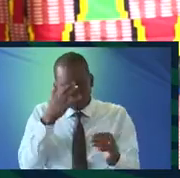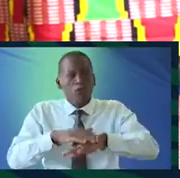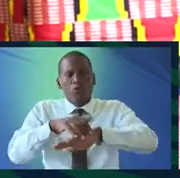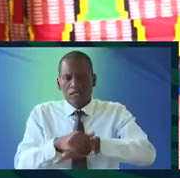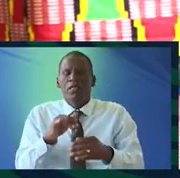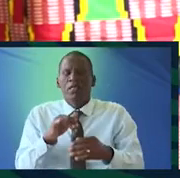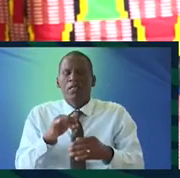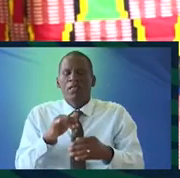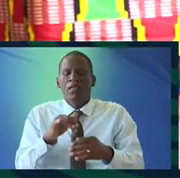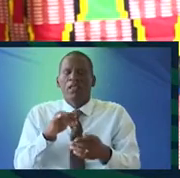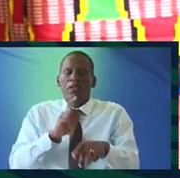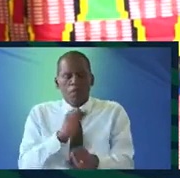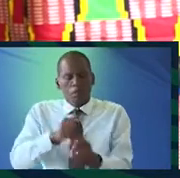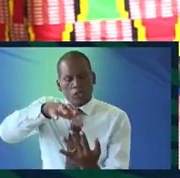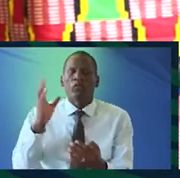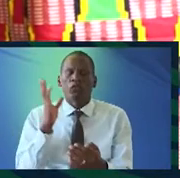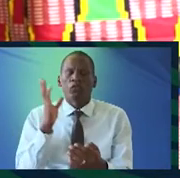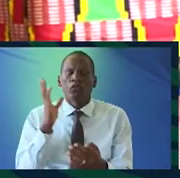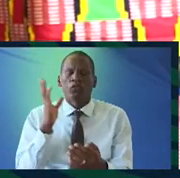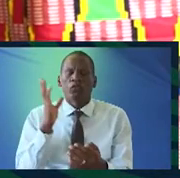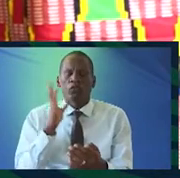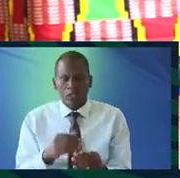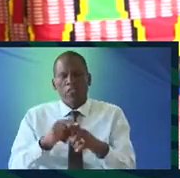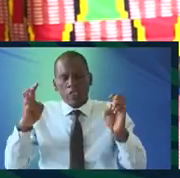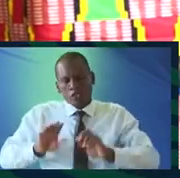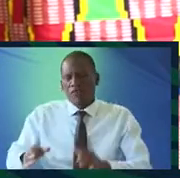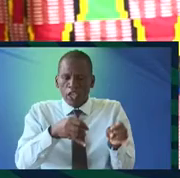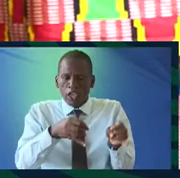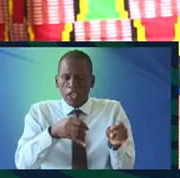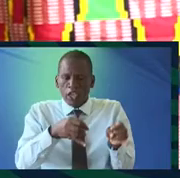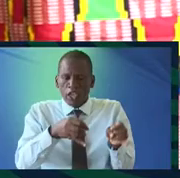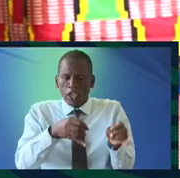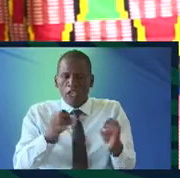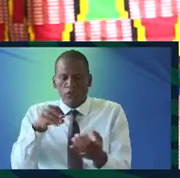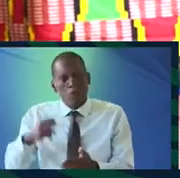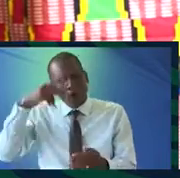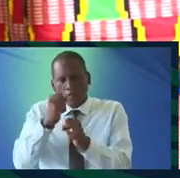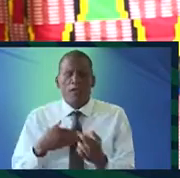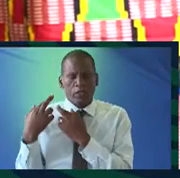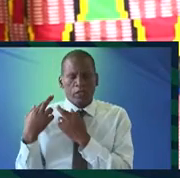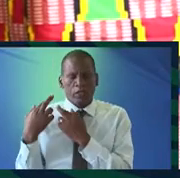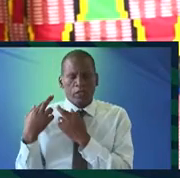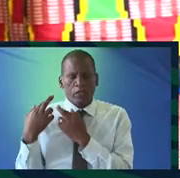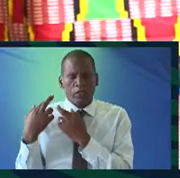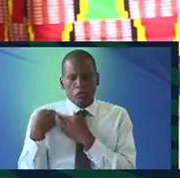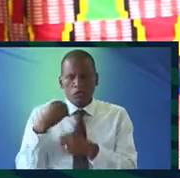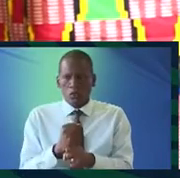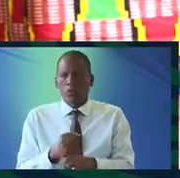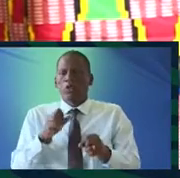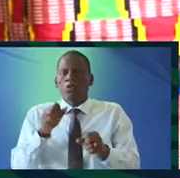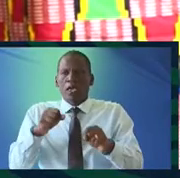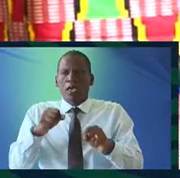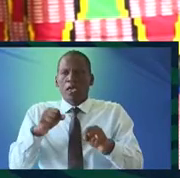and so once we make these choices the matter is left to the individual now of course policymakers have a role to play you